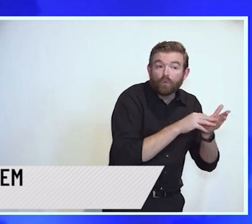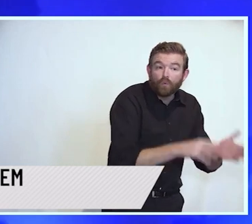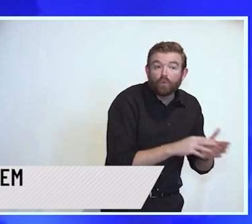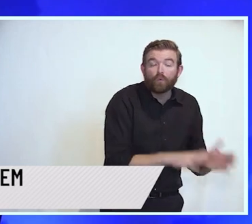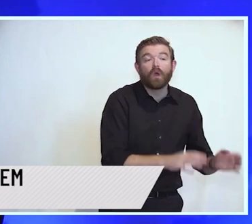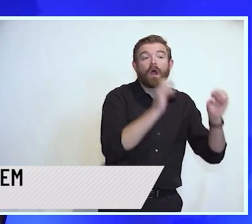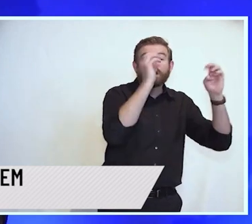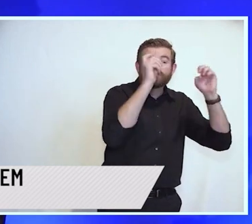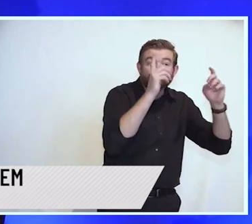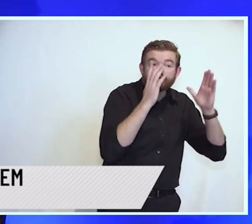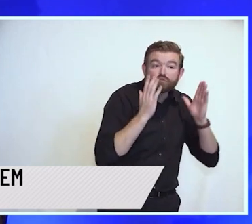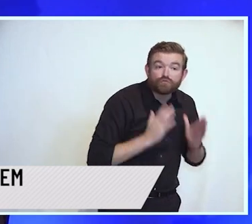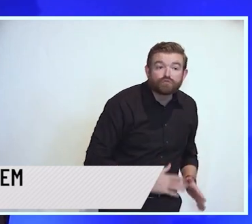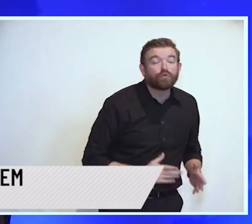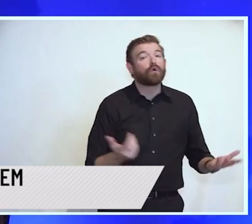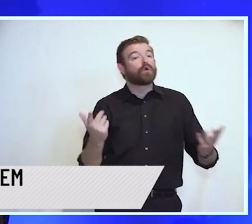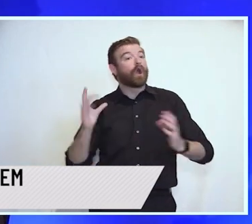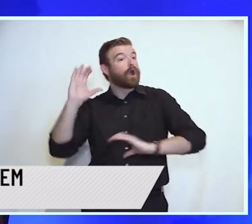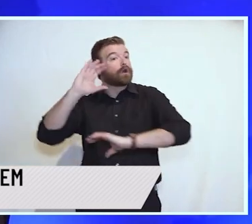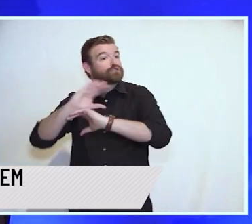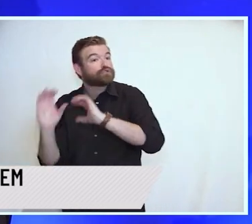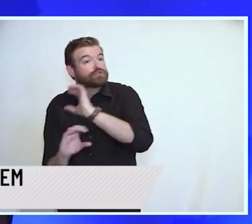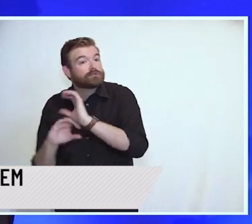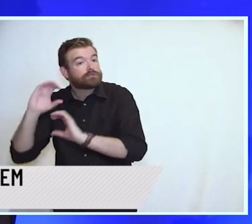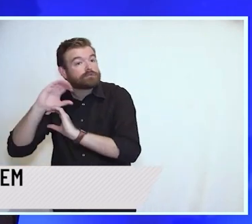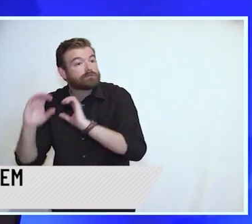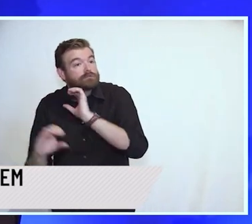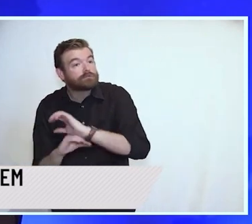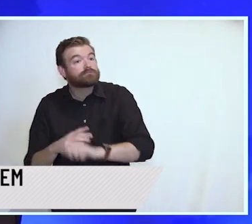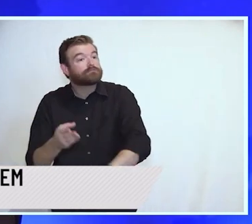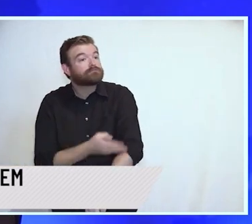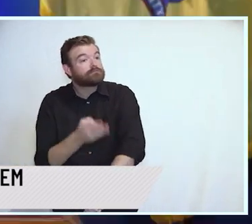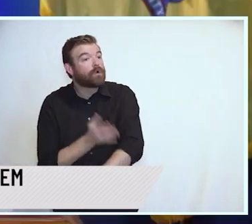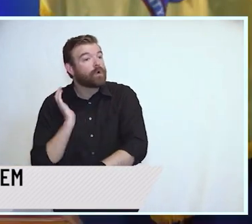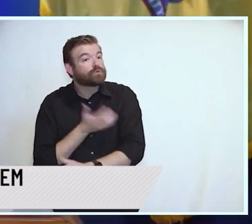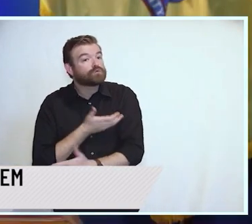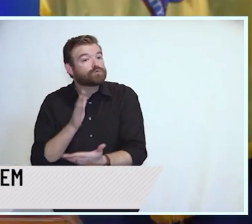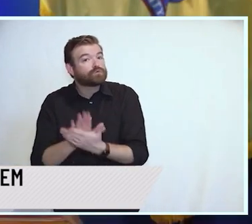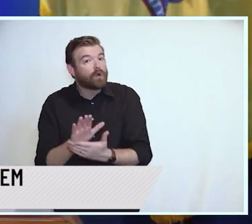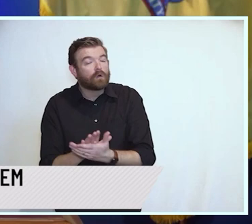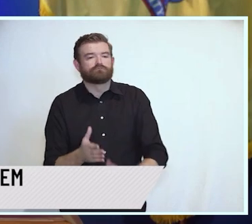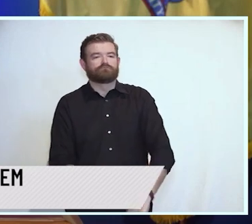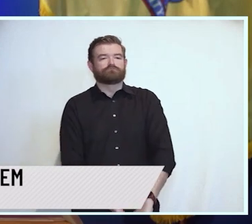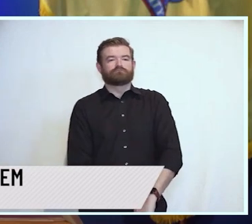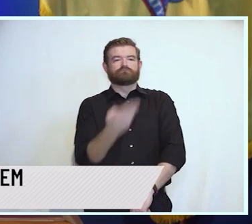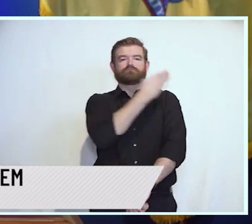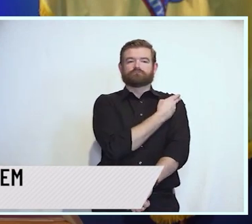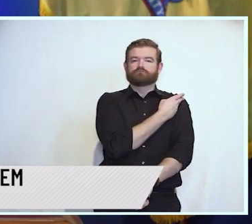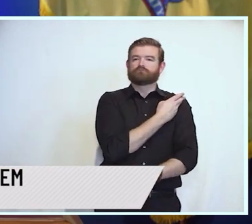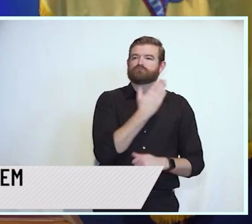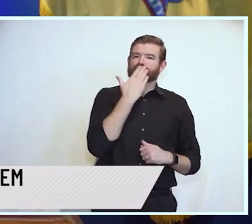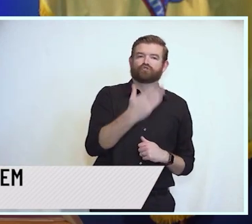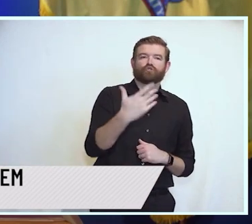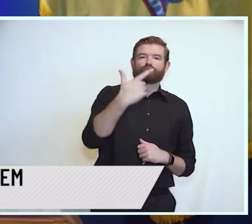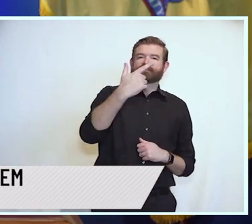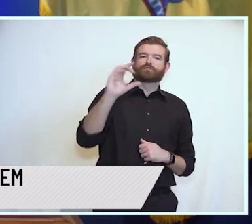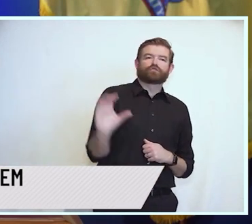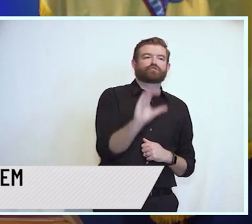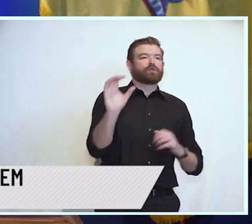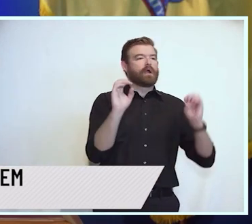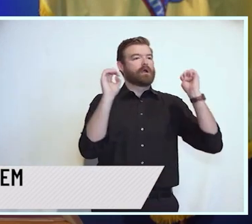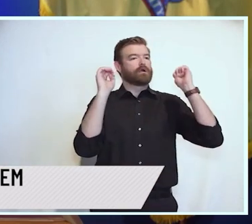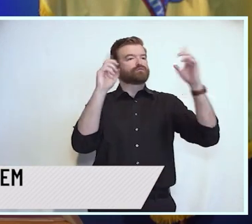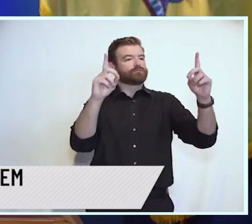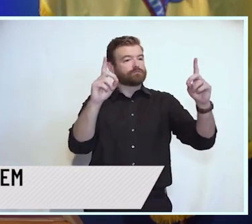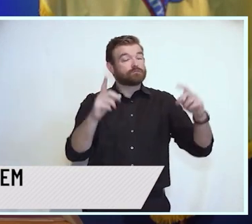to build or renovate schools to serve a 21st century education. Strong public schools make communities more attractive